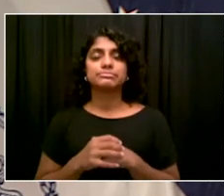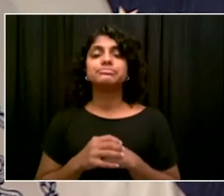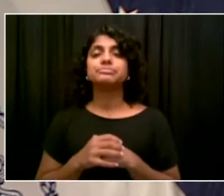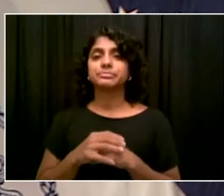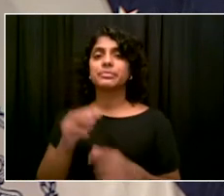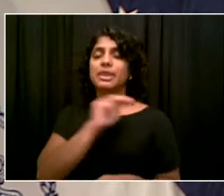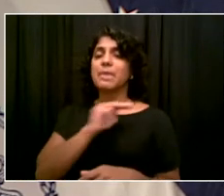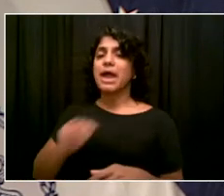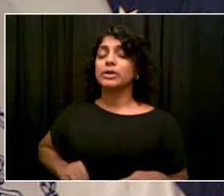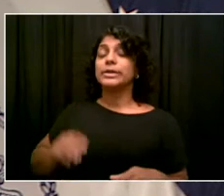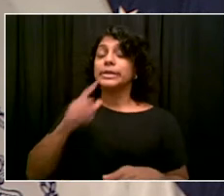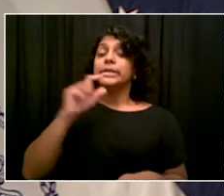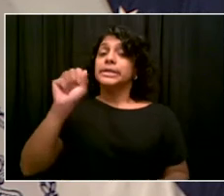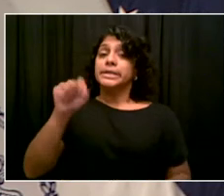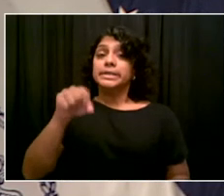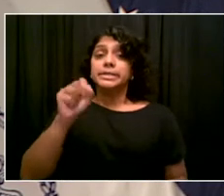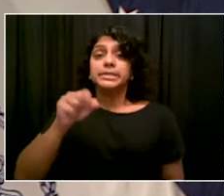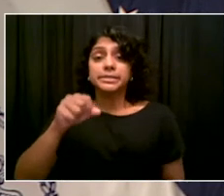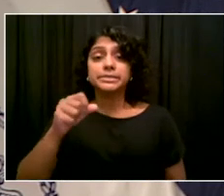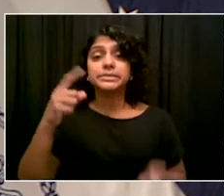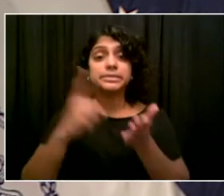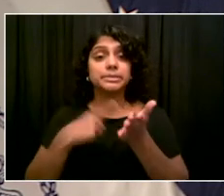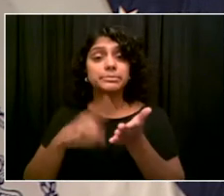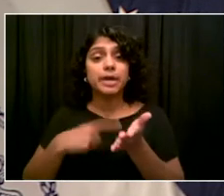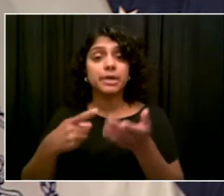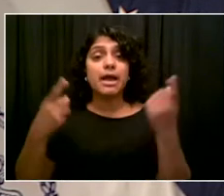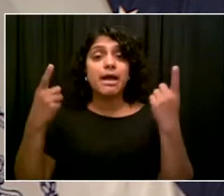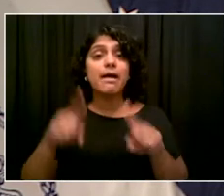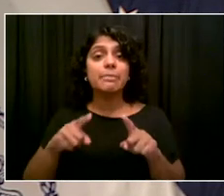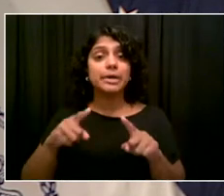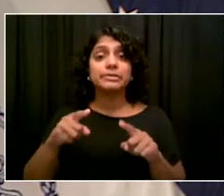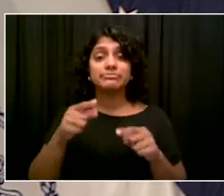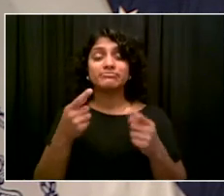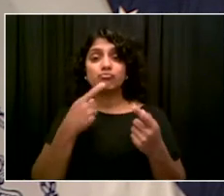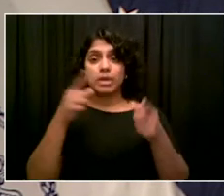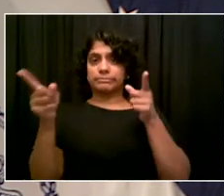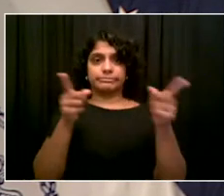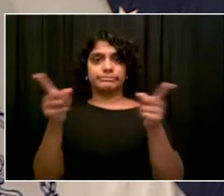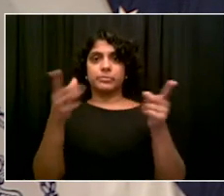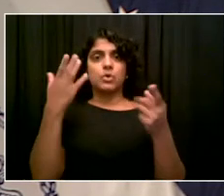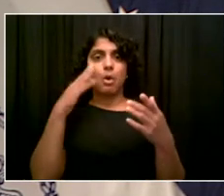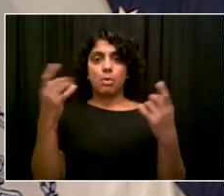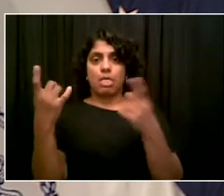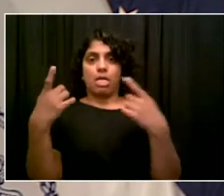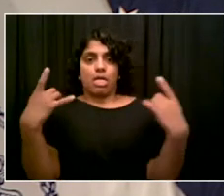see that. I want to just make sure we help New Yorkers who need help and address the issues.